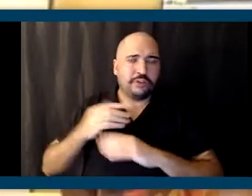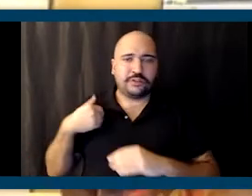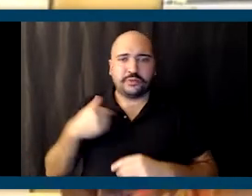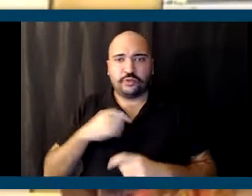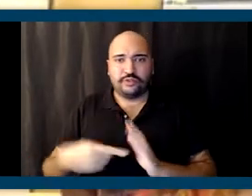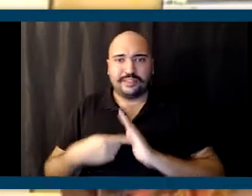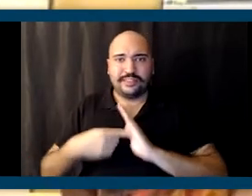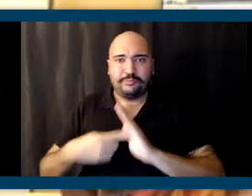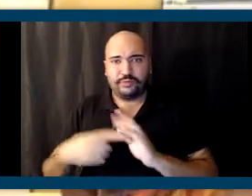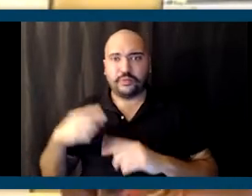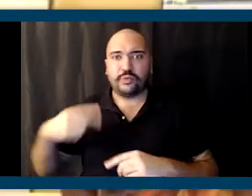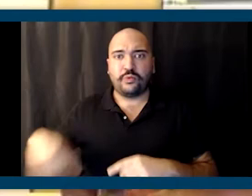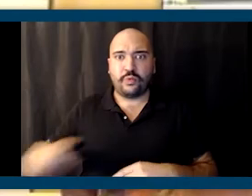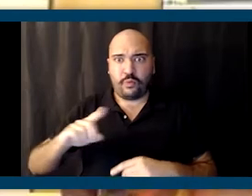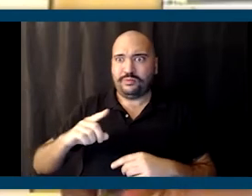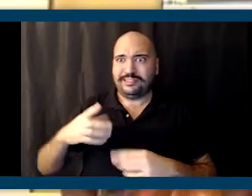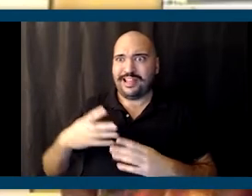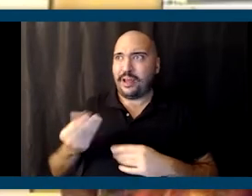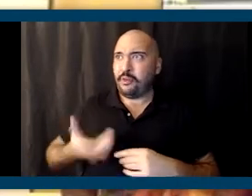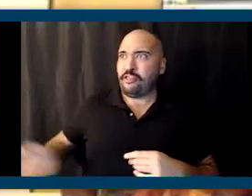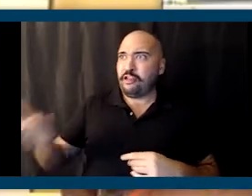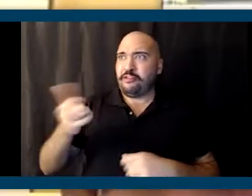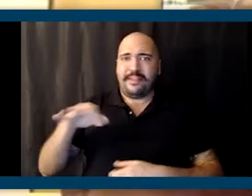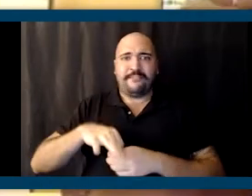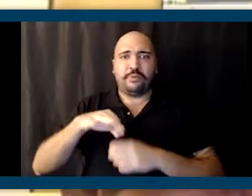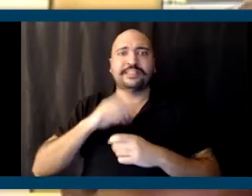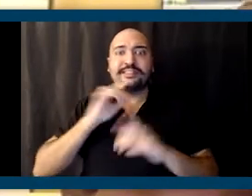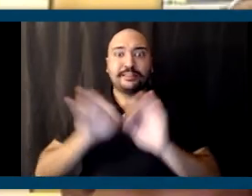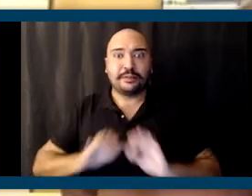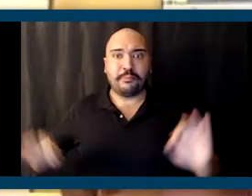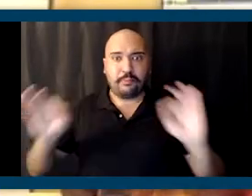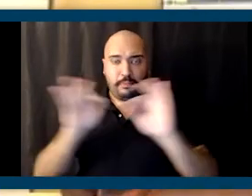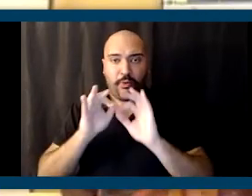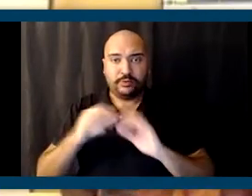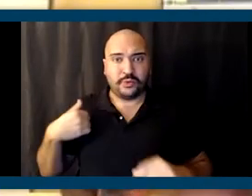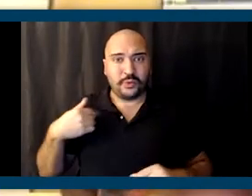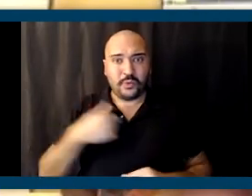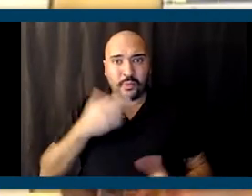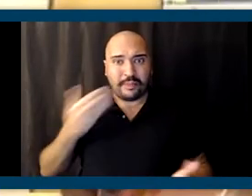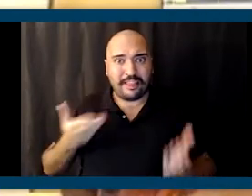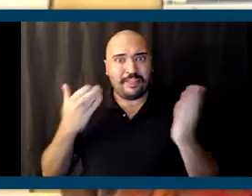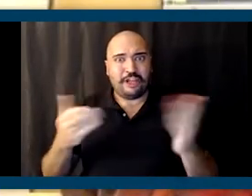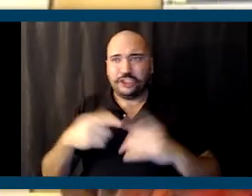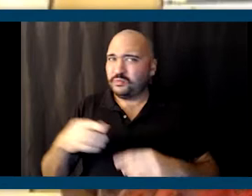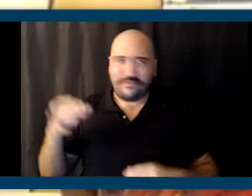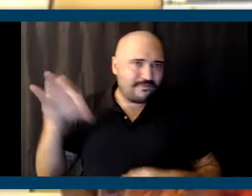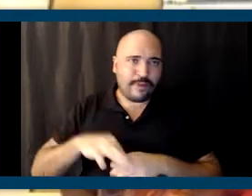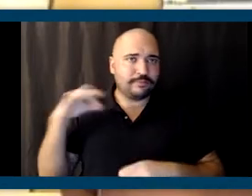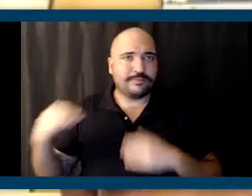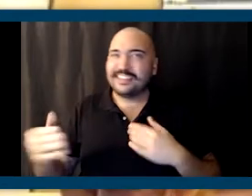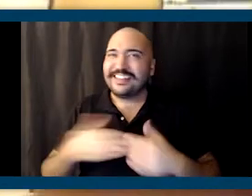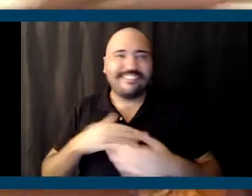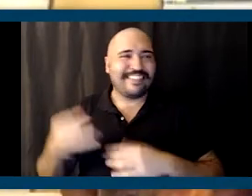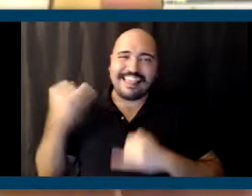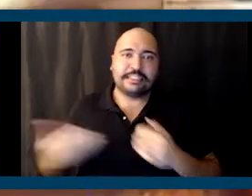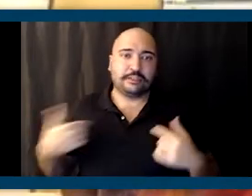demonstrate to those out there that voting is so important that we're going to be there to vote if it's the last thing that we do, that